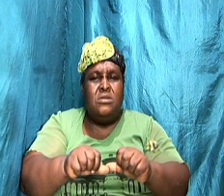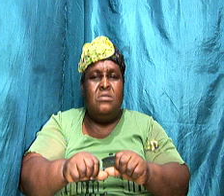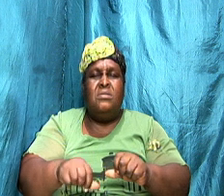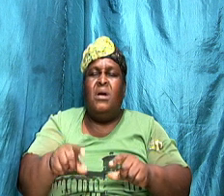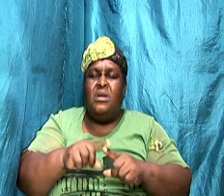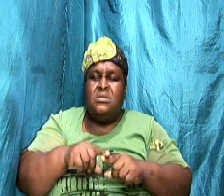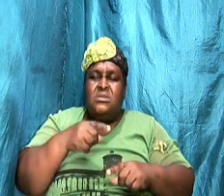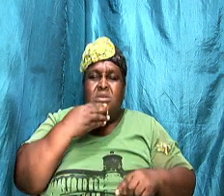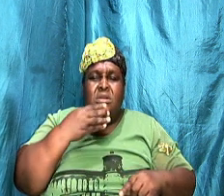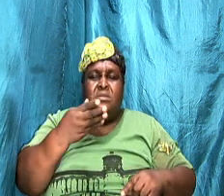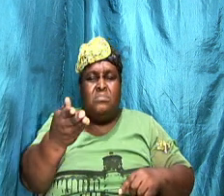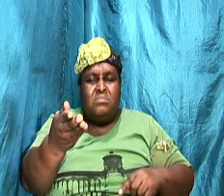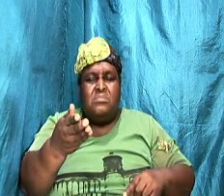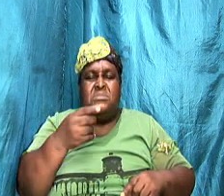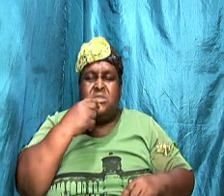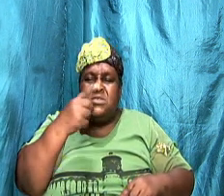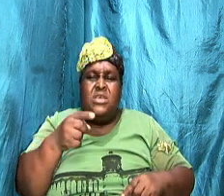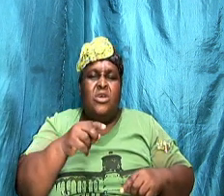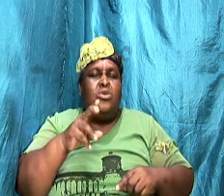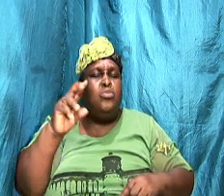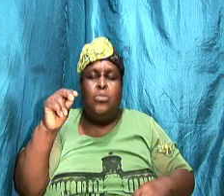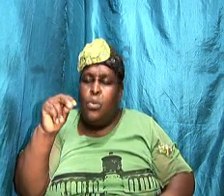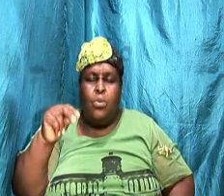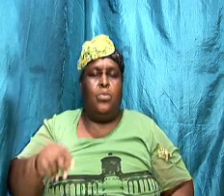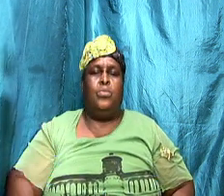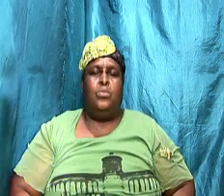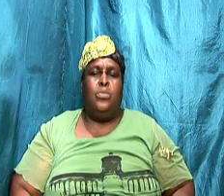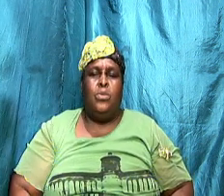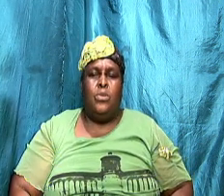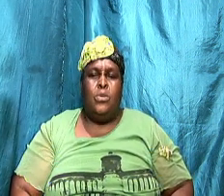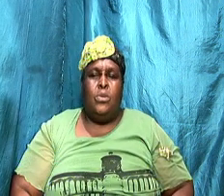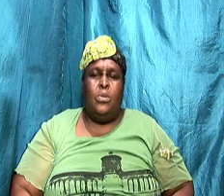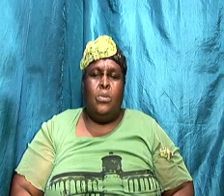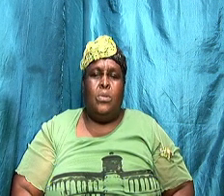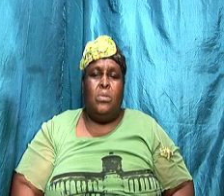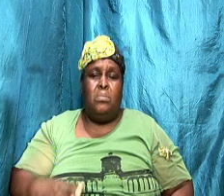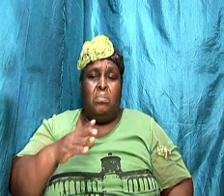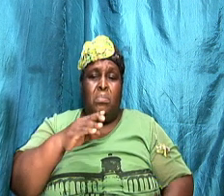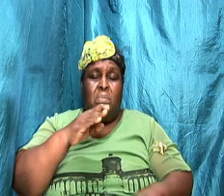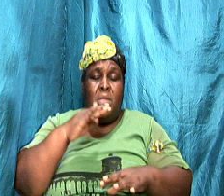yes and so it go. You see by time your partner